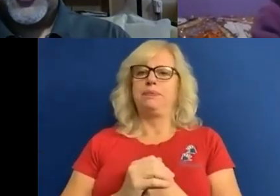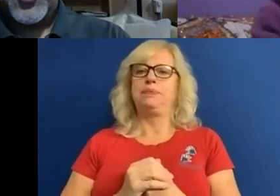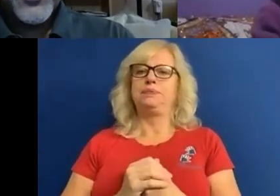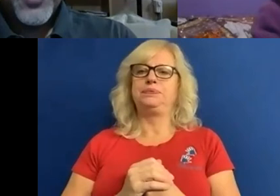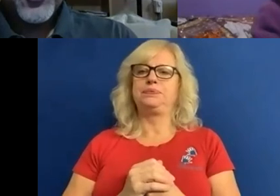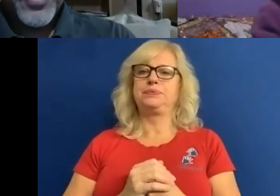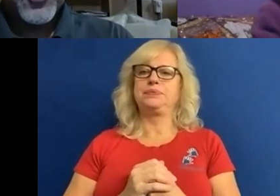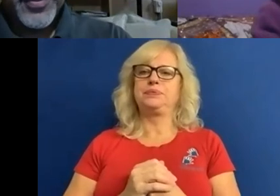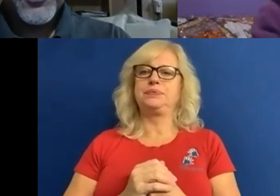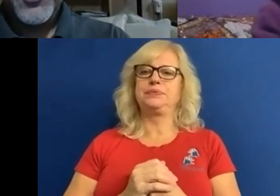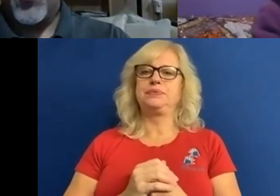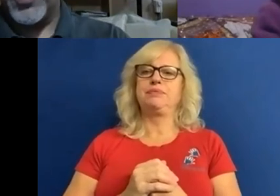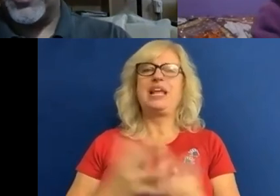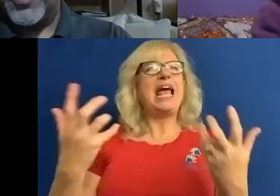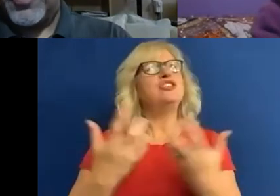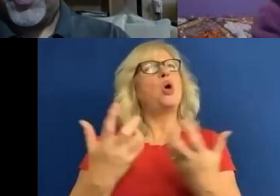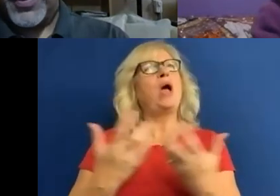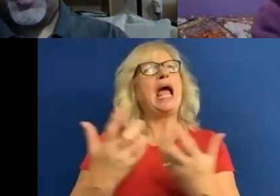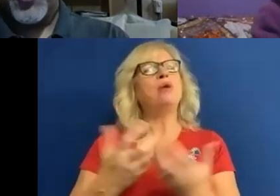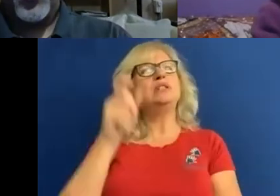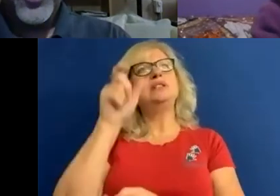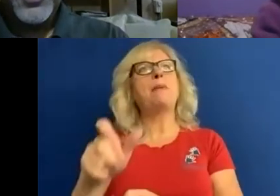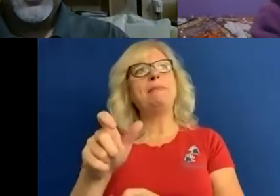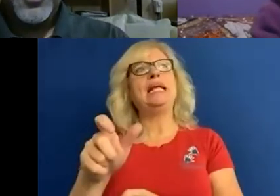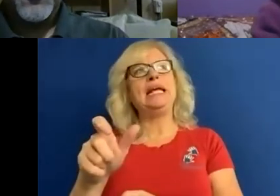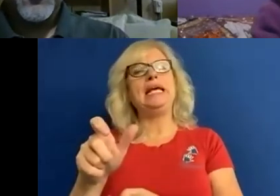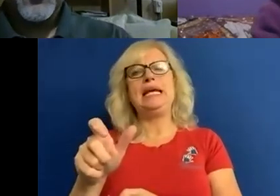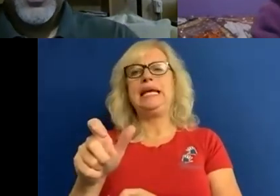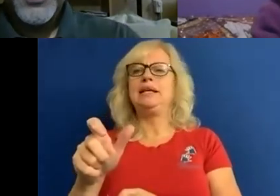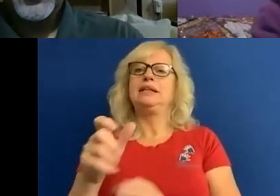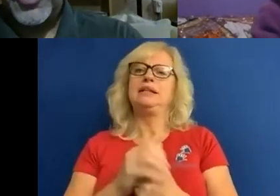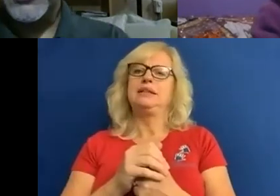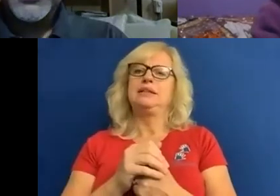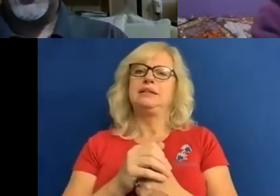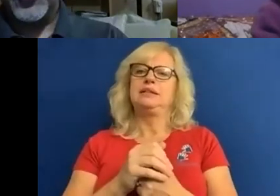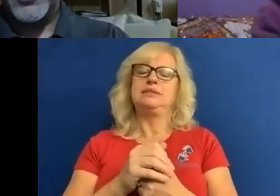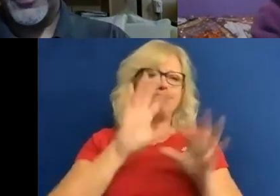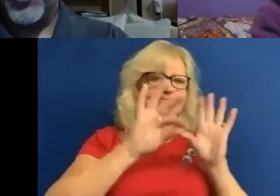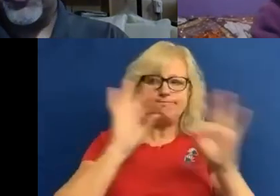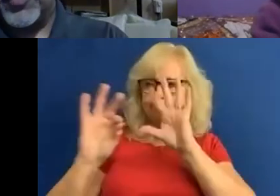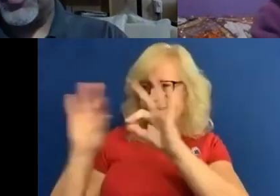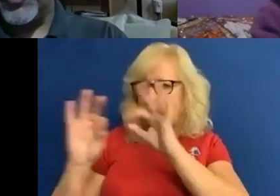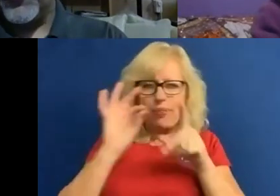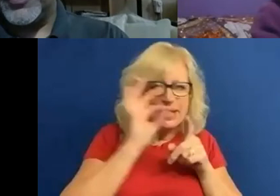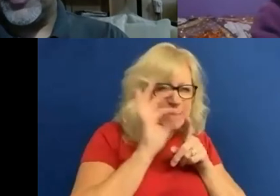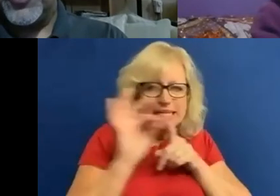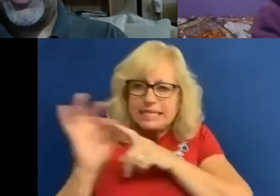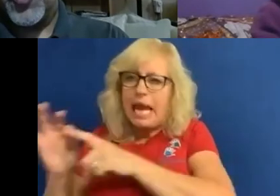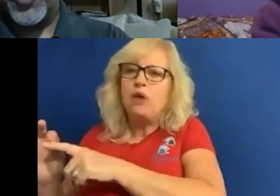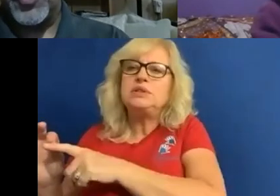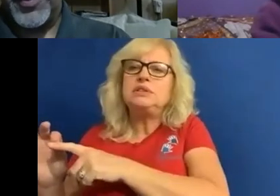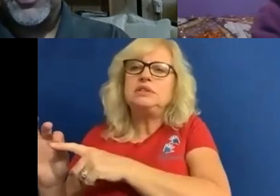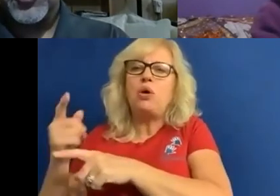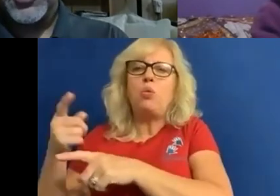So it's how how does someone pick up all the kind of intricate details really that we've, we've individually